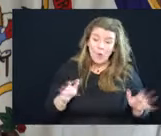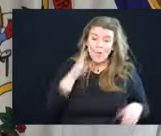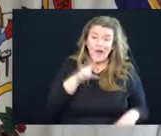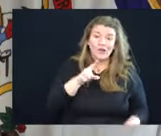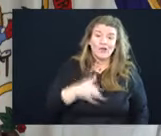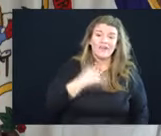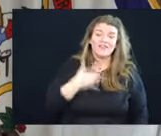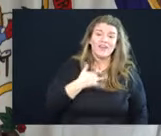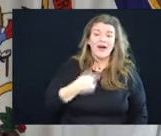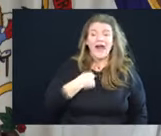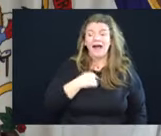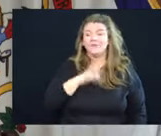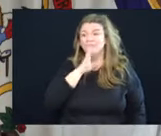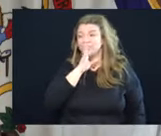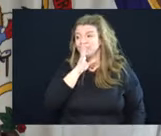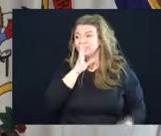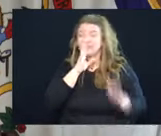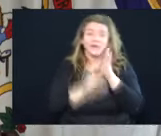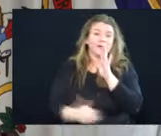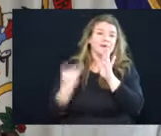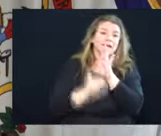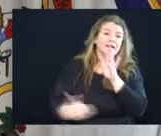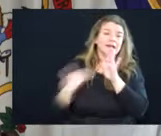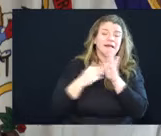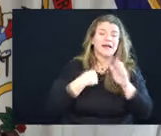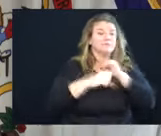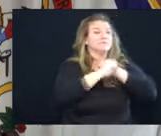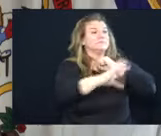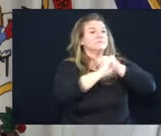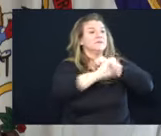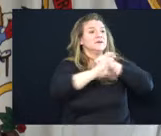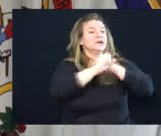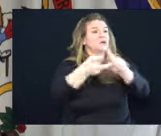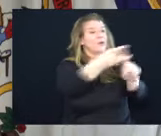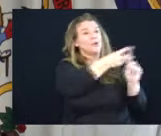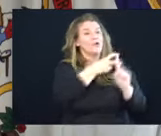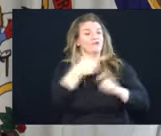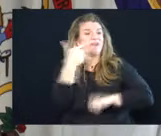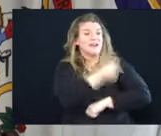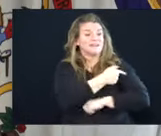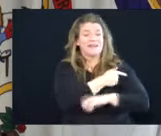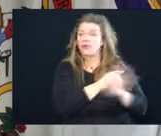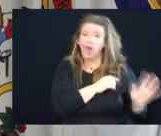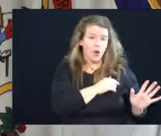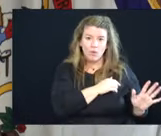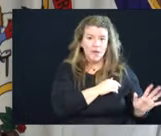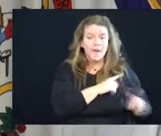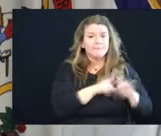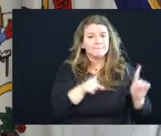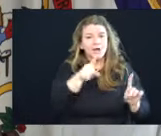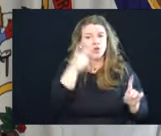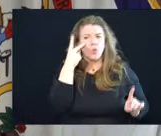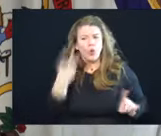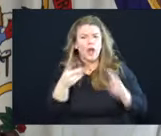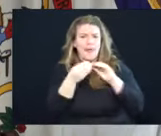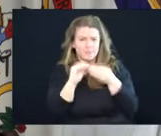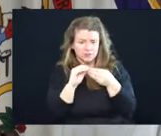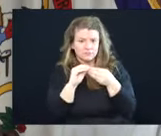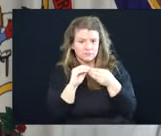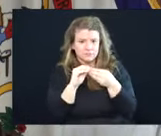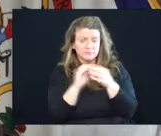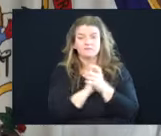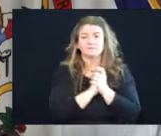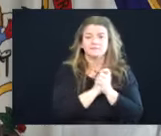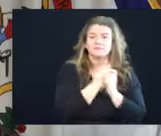on some soapbox, you know, campaigning for the vaccines, but I'm just telling you, look at the numbers. Now,